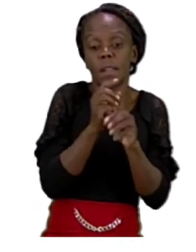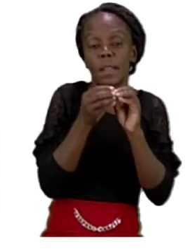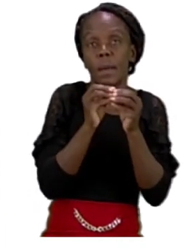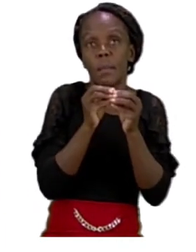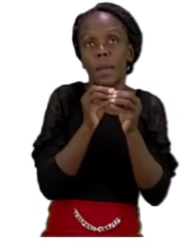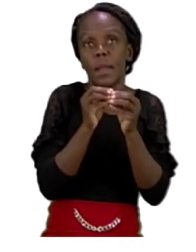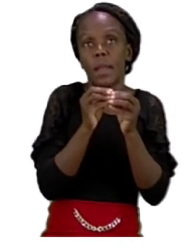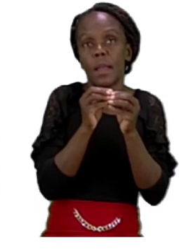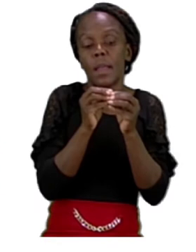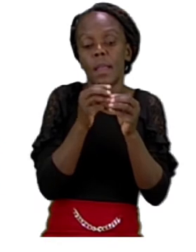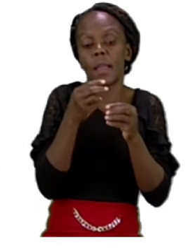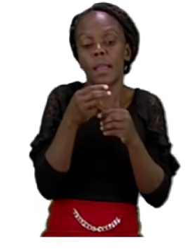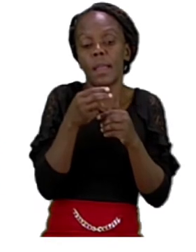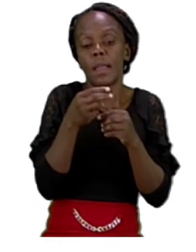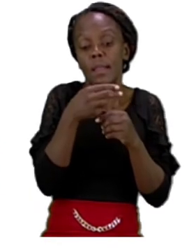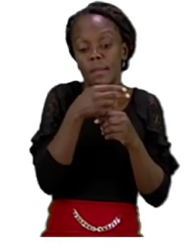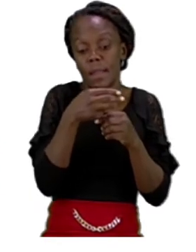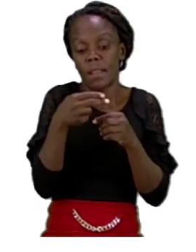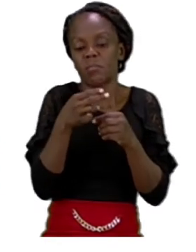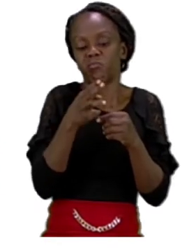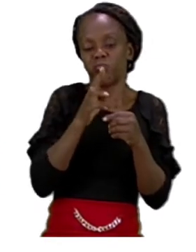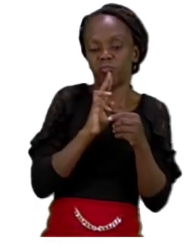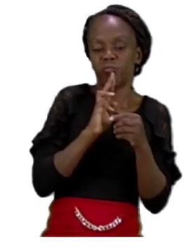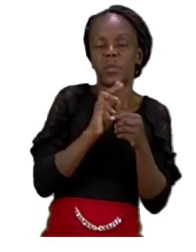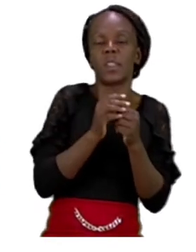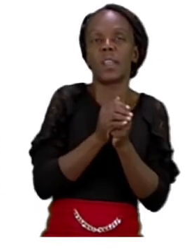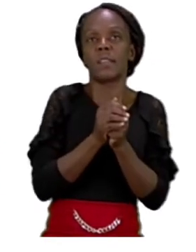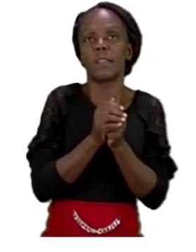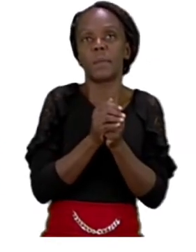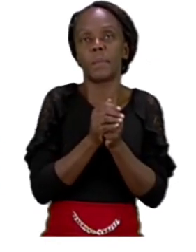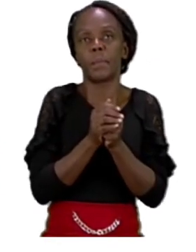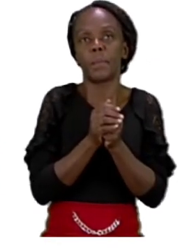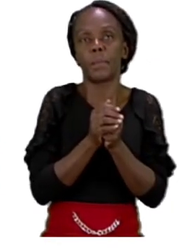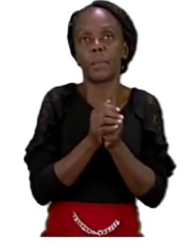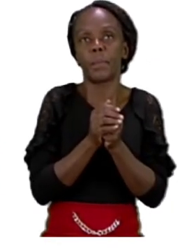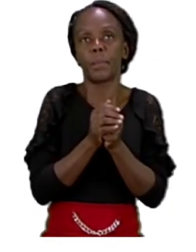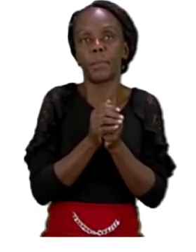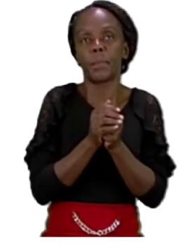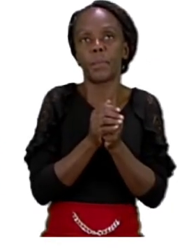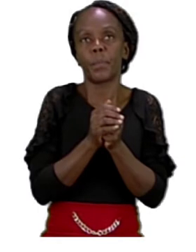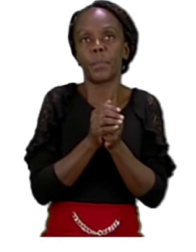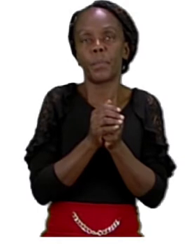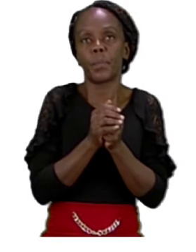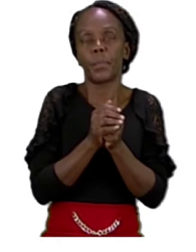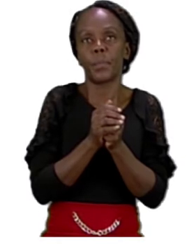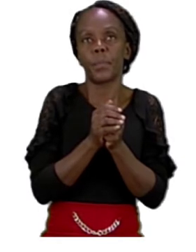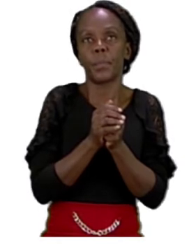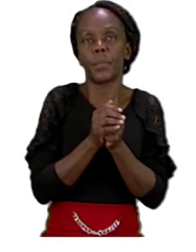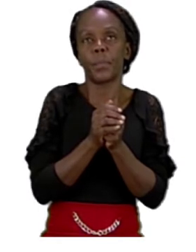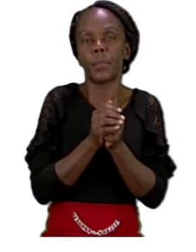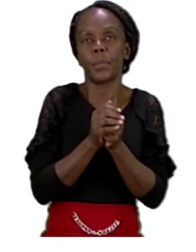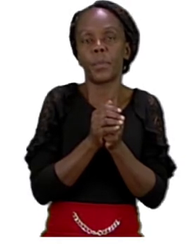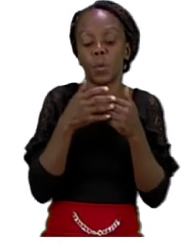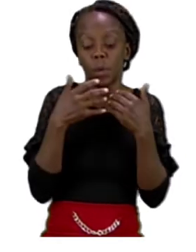answer by looking for the other number. So we are going to start with the first two two that you can see.